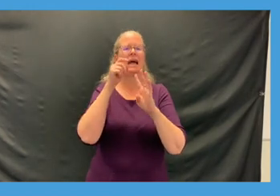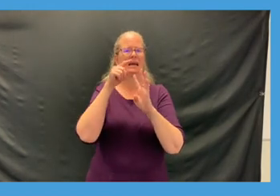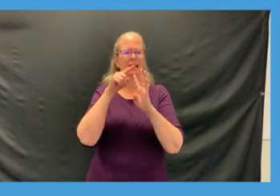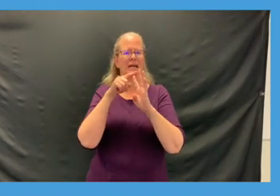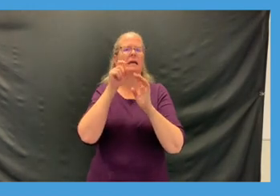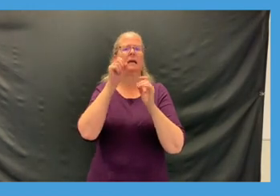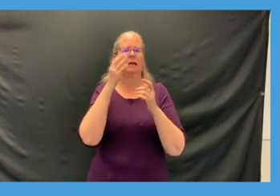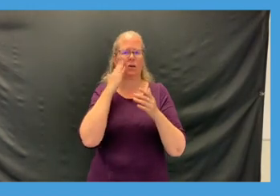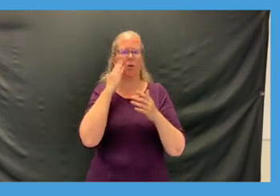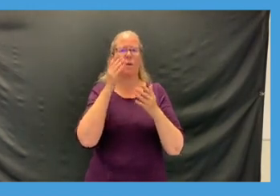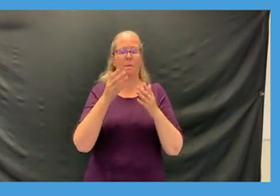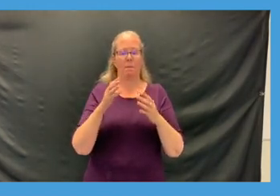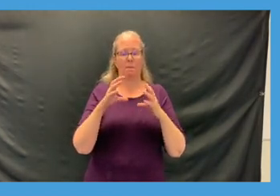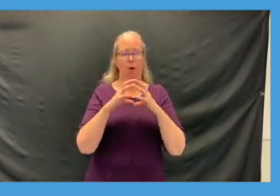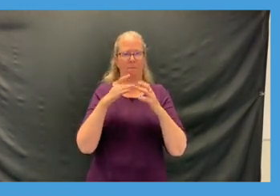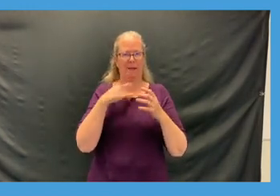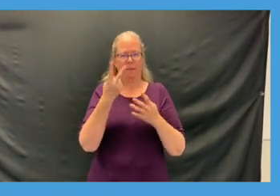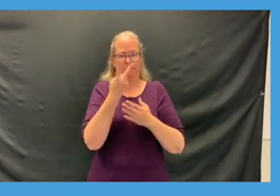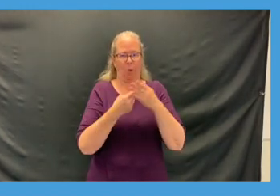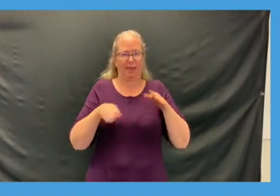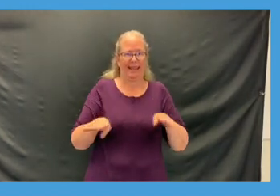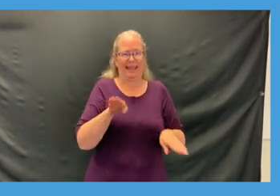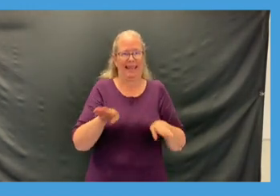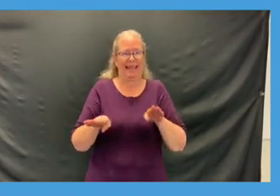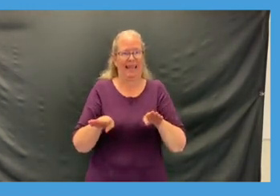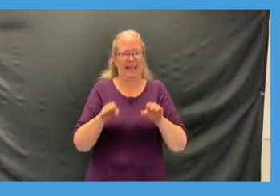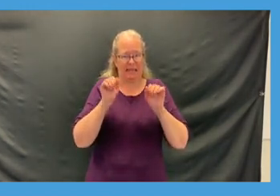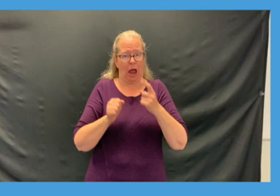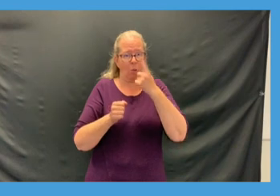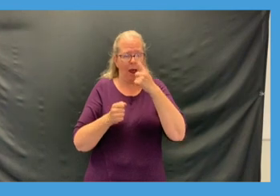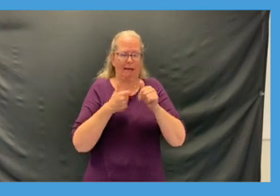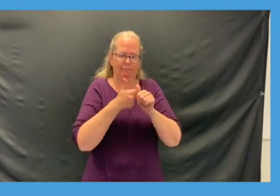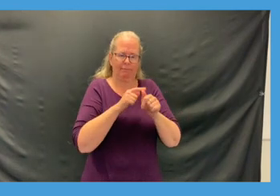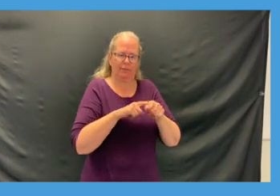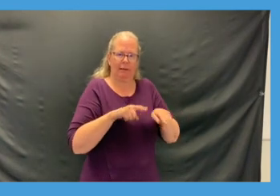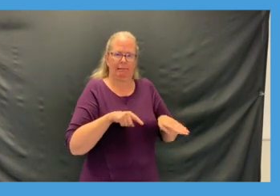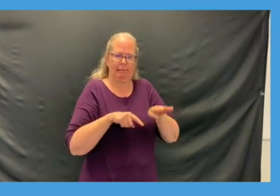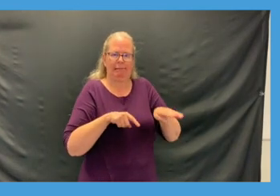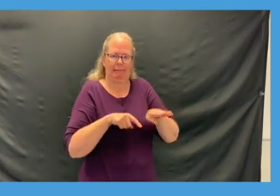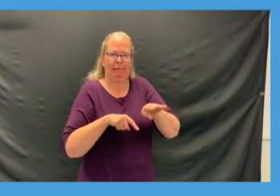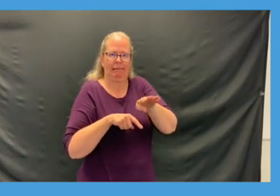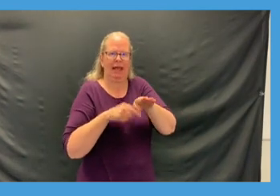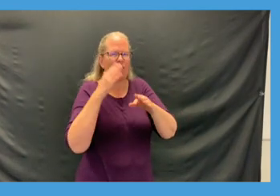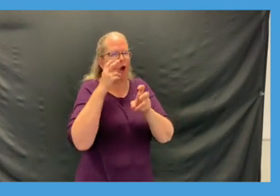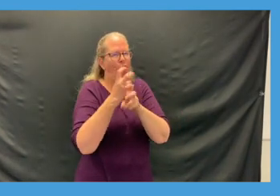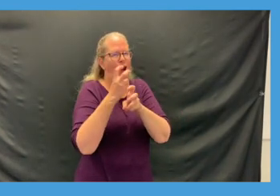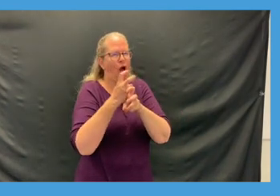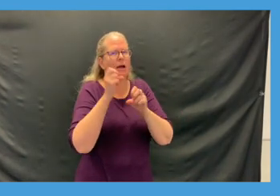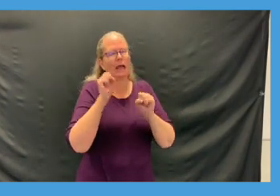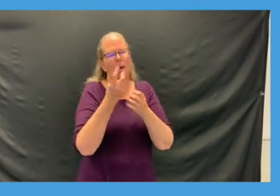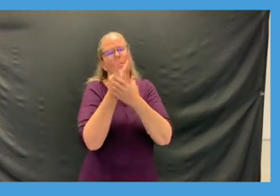we're going in and out in and out in and out of the pylons